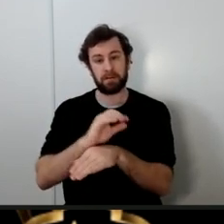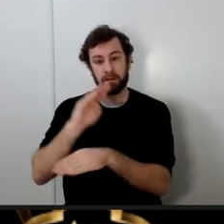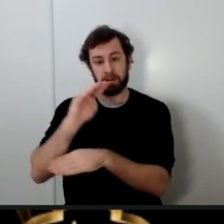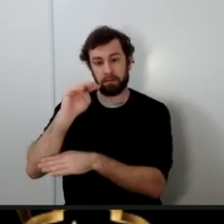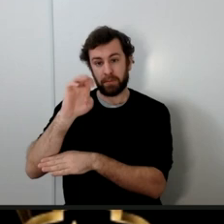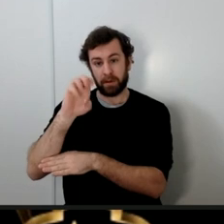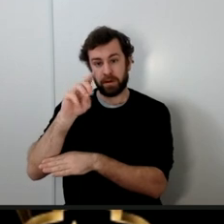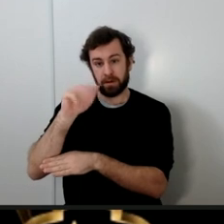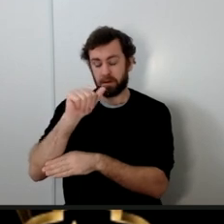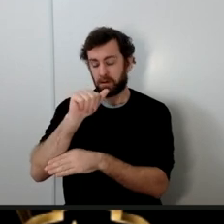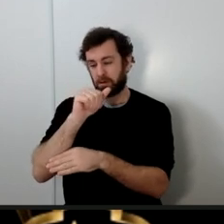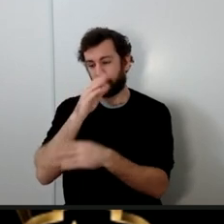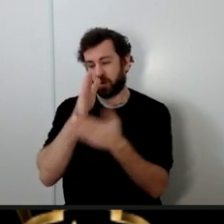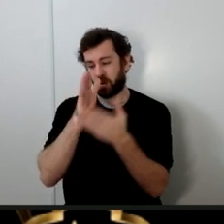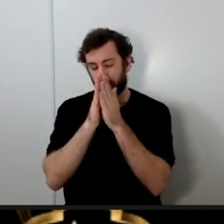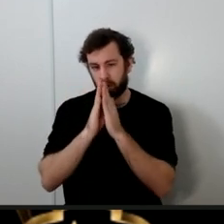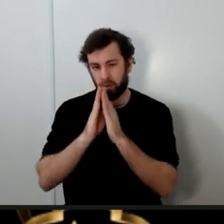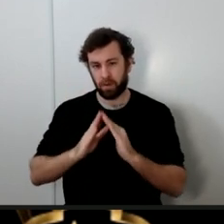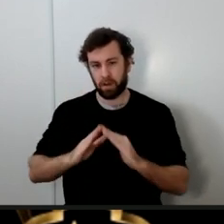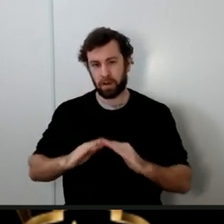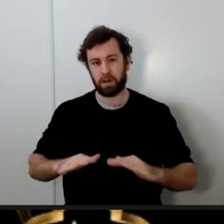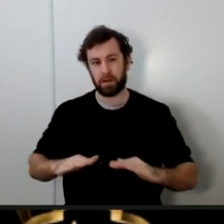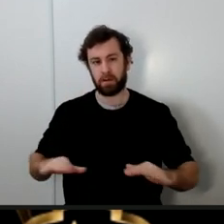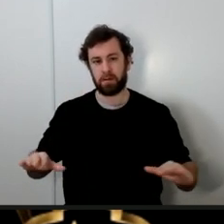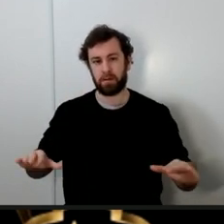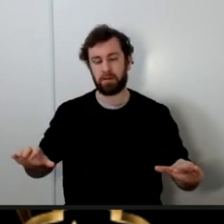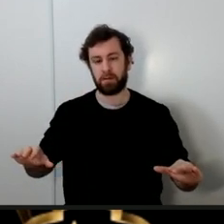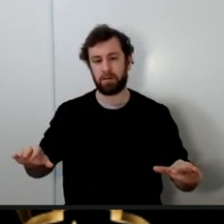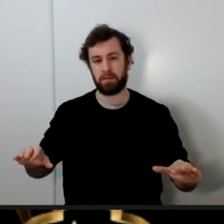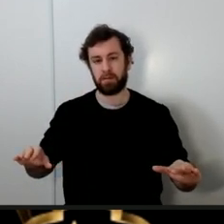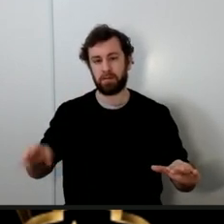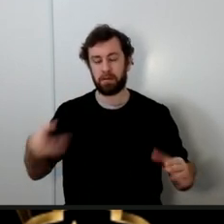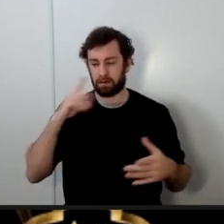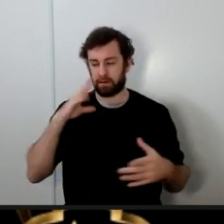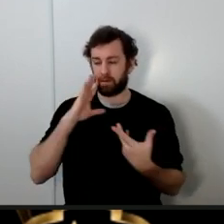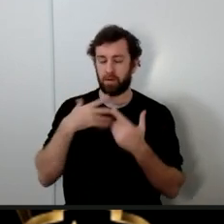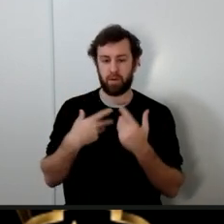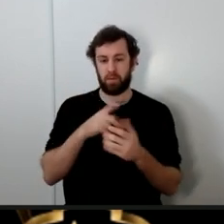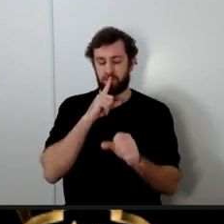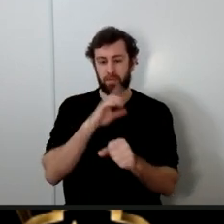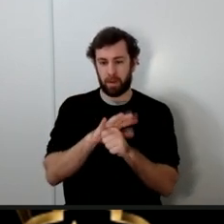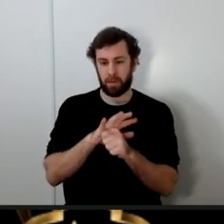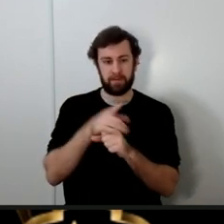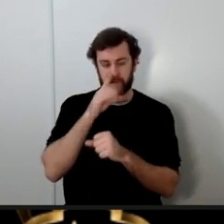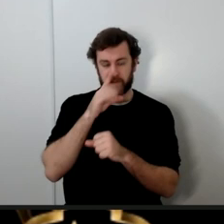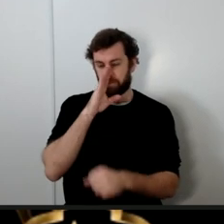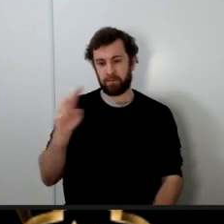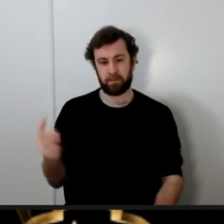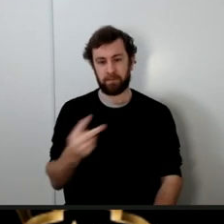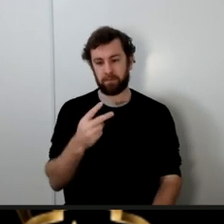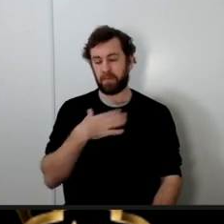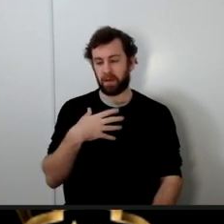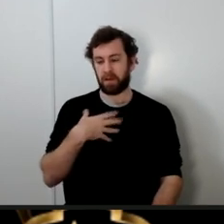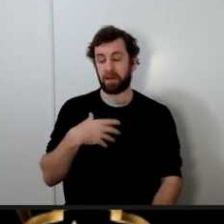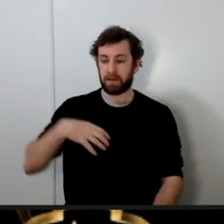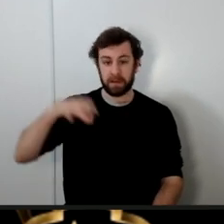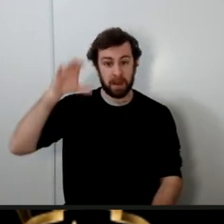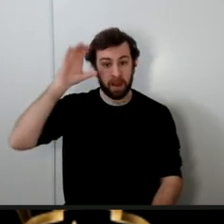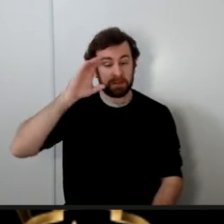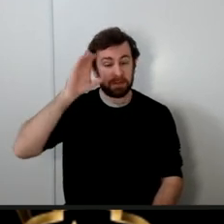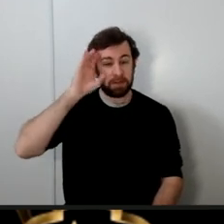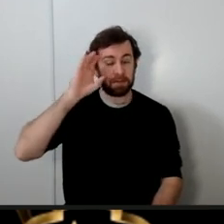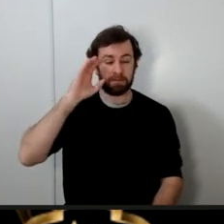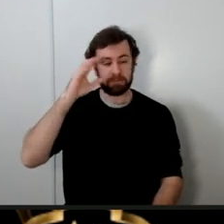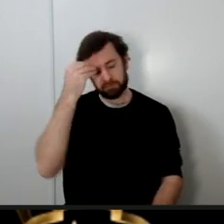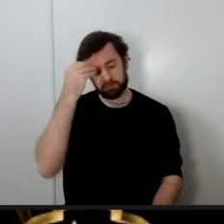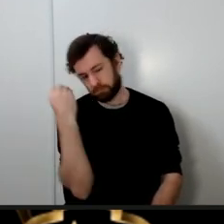in her will to Imam Ali Lady Fatima told him my beloved cousin I